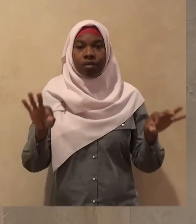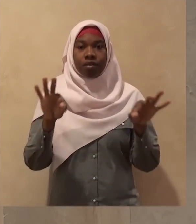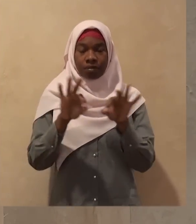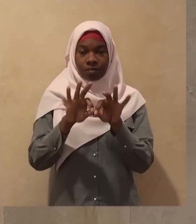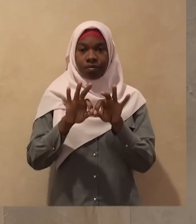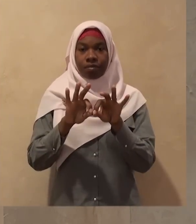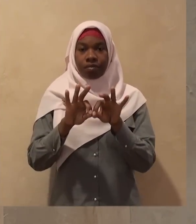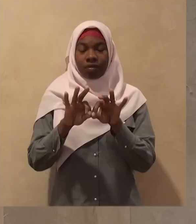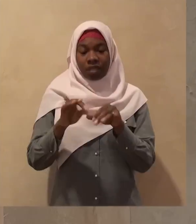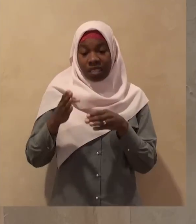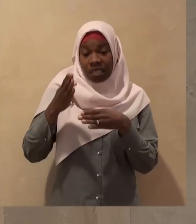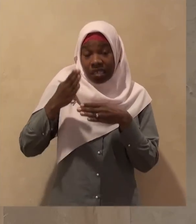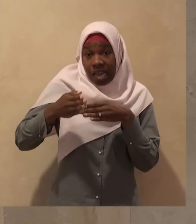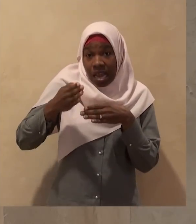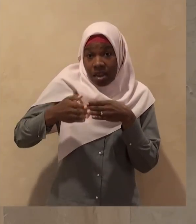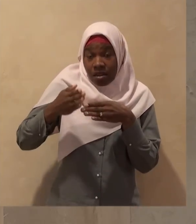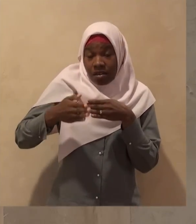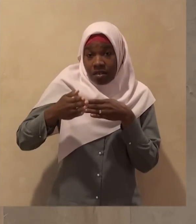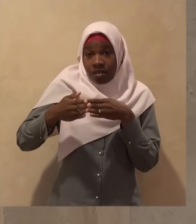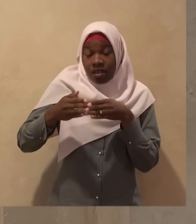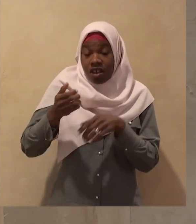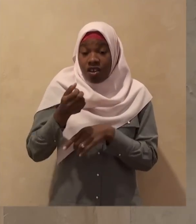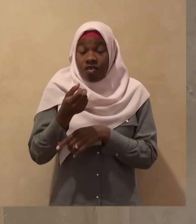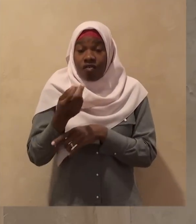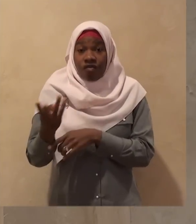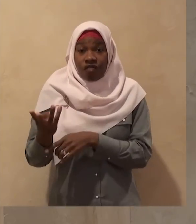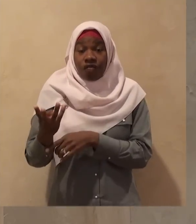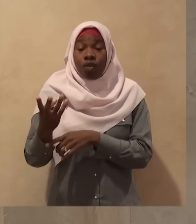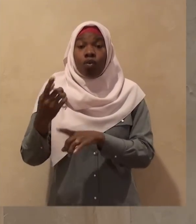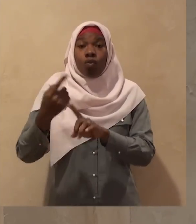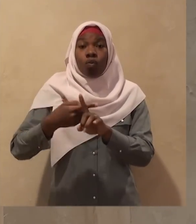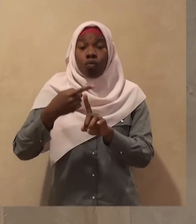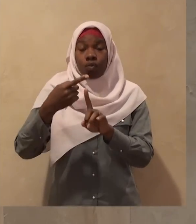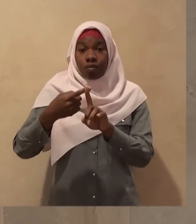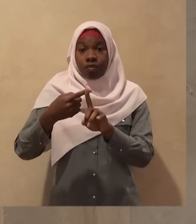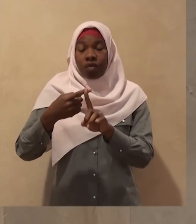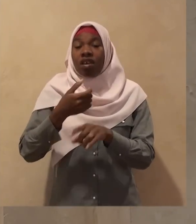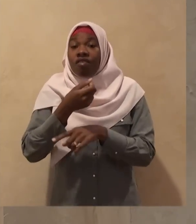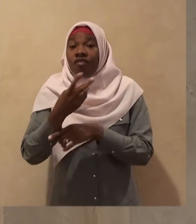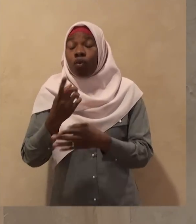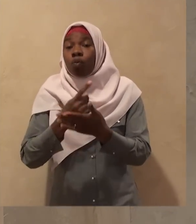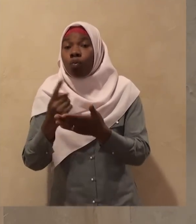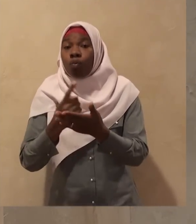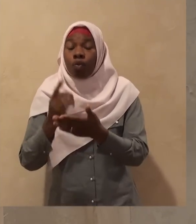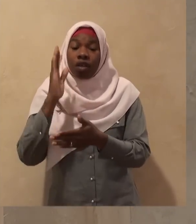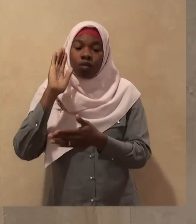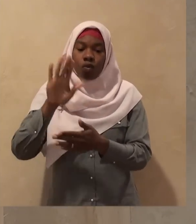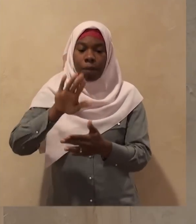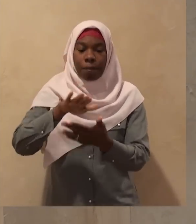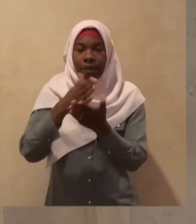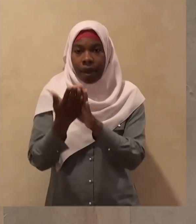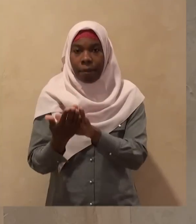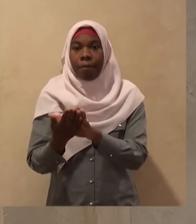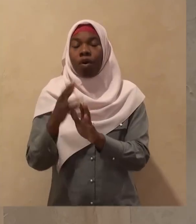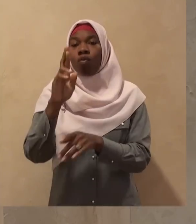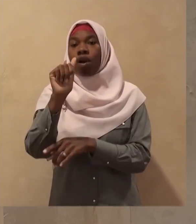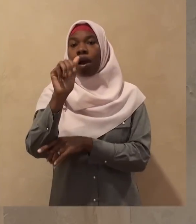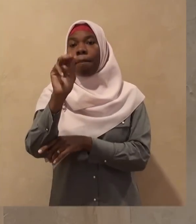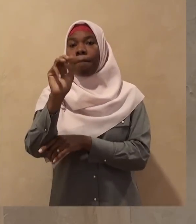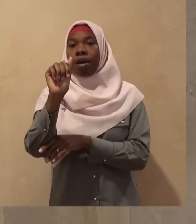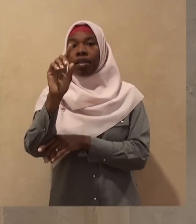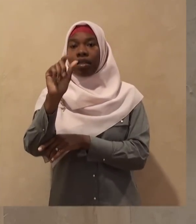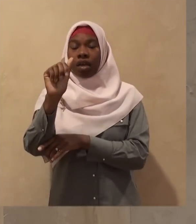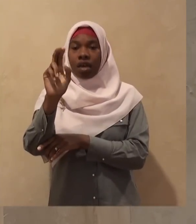Rajab only weeks away from the blessed month the month of Ramadan we ask Allah subhanahu wa ta'ala